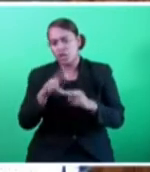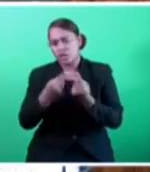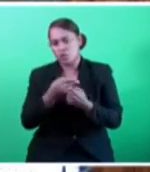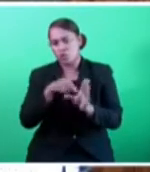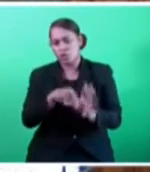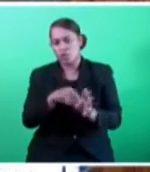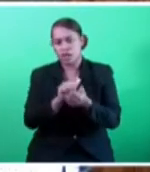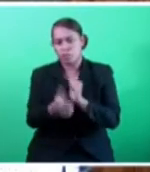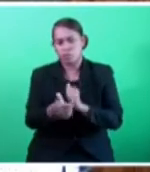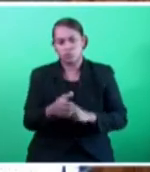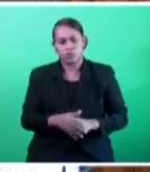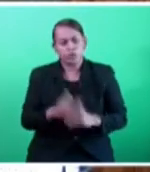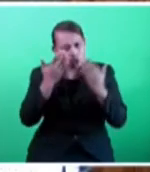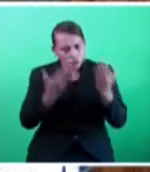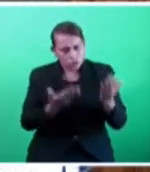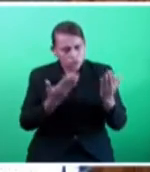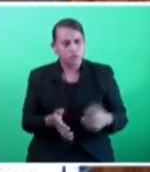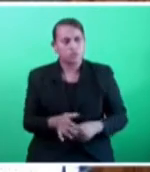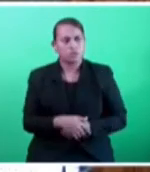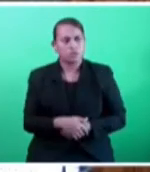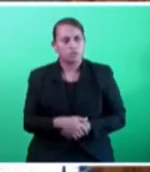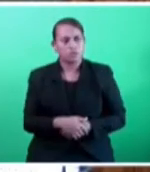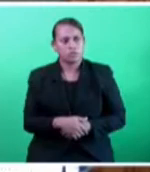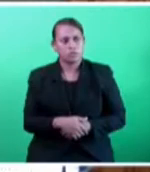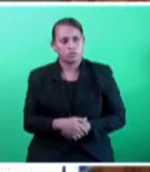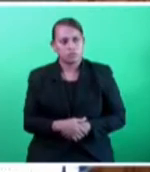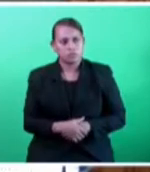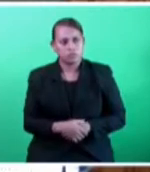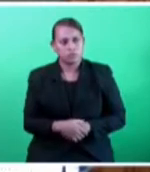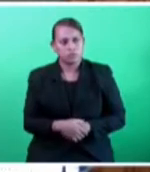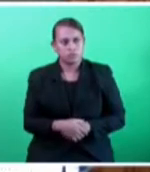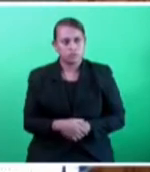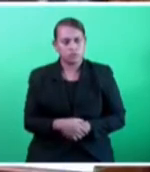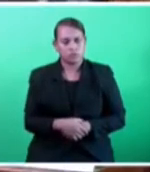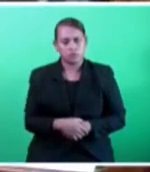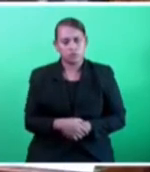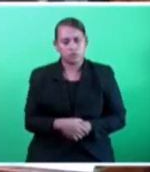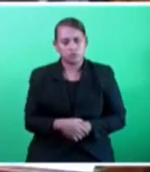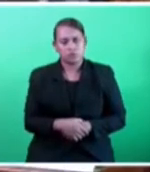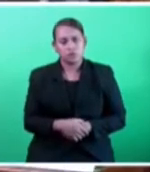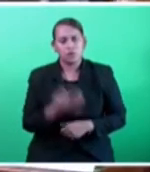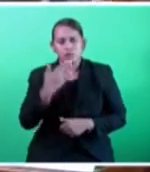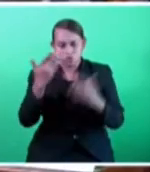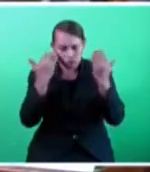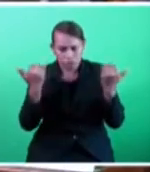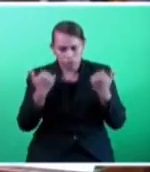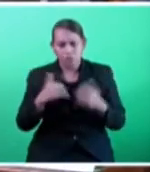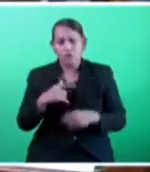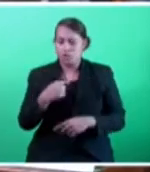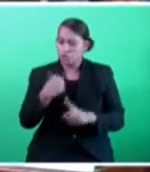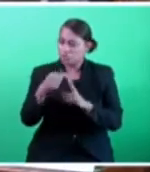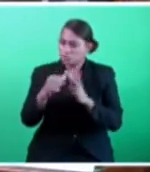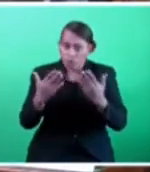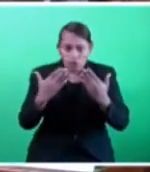Honourable Farthing Bala. We have a clause. Thank you, Mr. Speaker, and I also thank Honourable Clay.